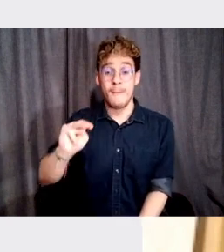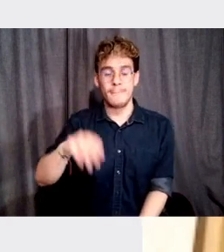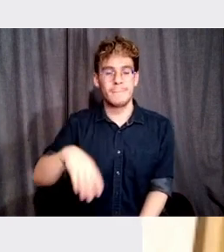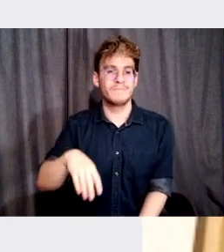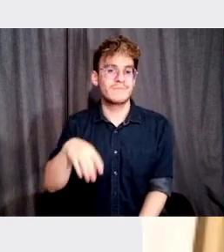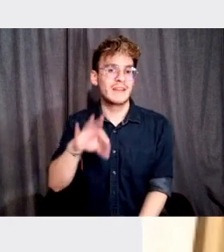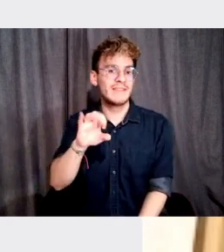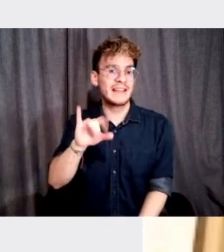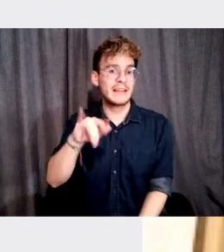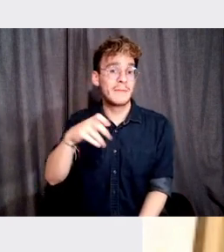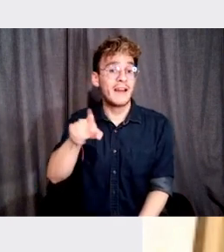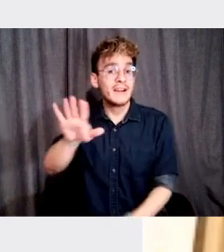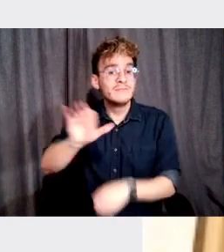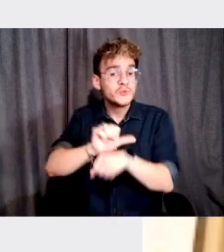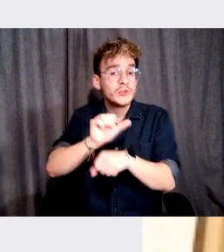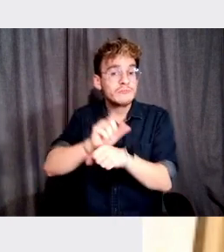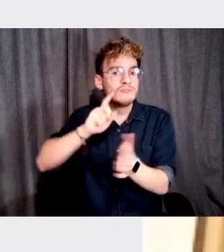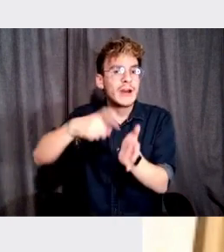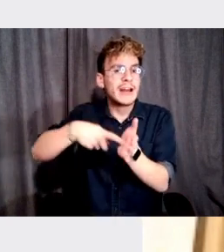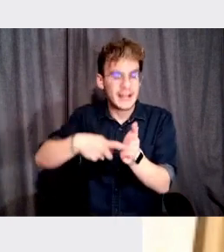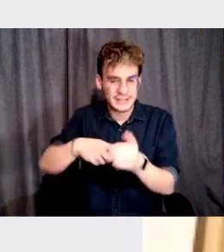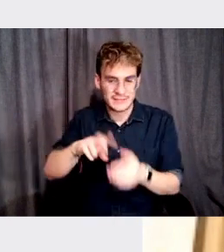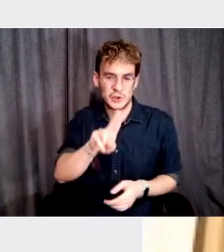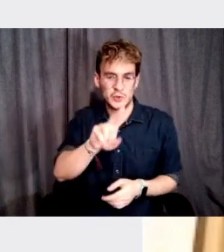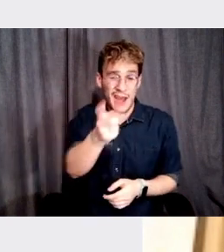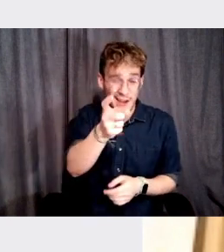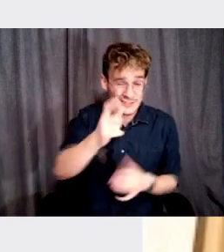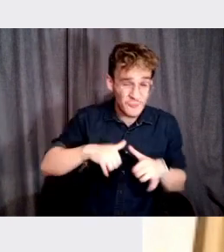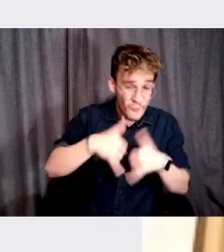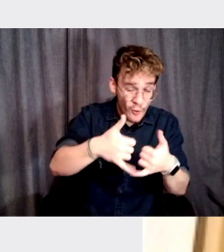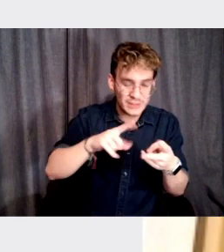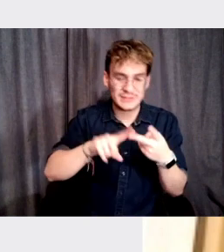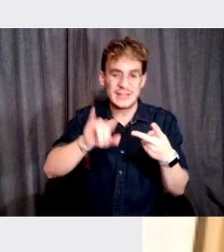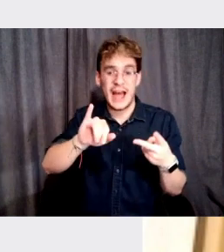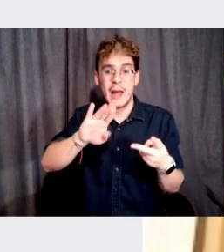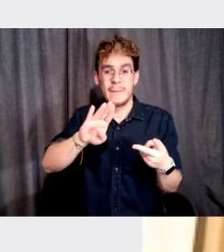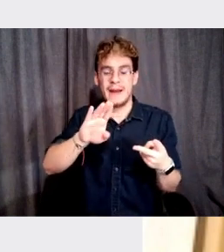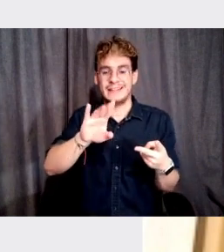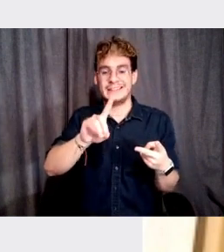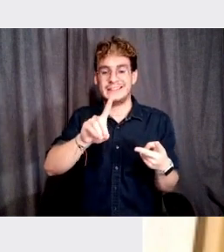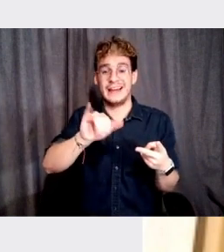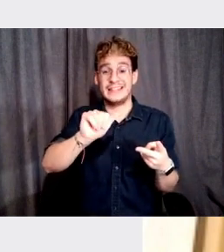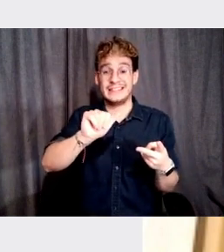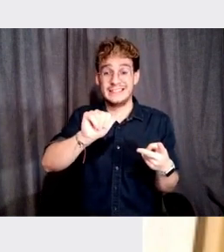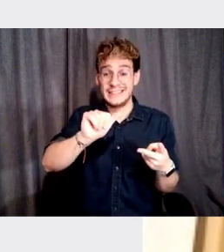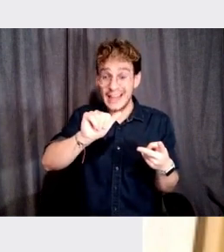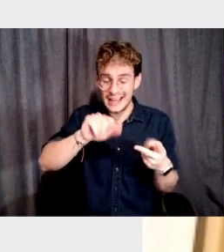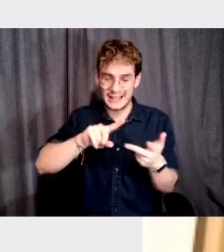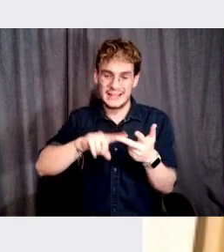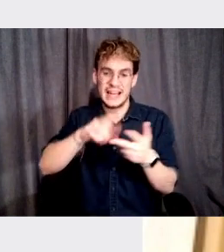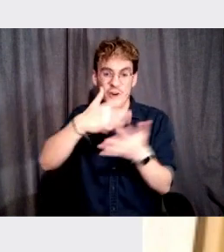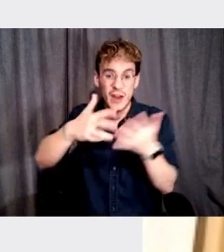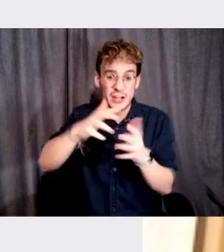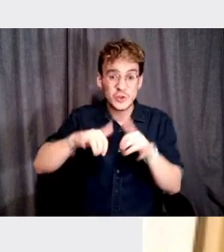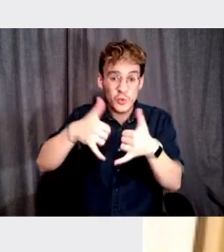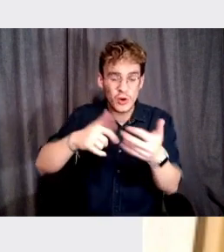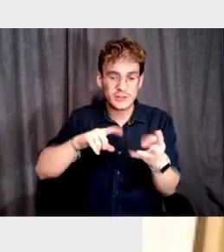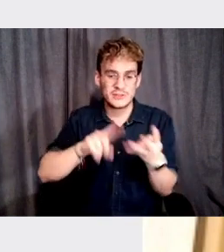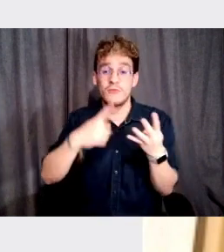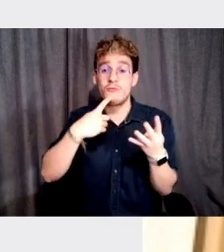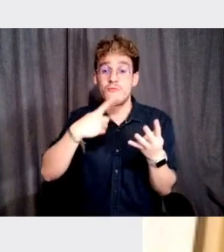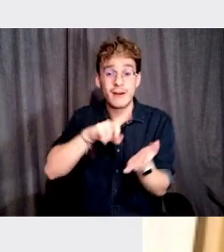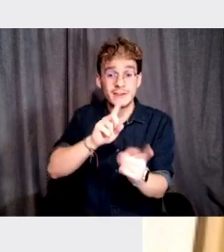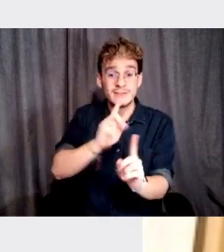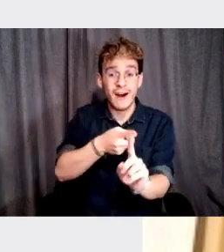Felipe's work has been recognized by the UX Awards, Eye by DA, Interaction Awards, Red Dot